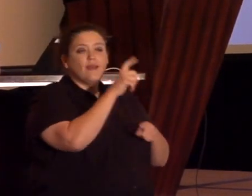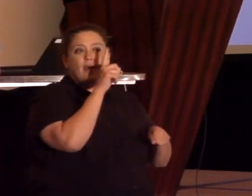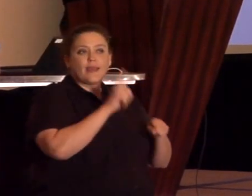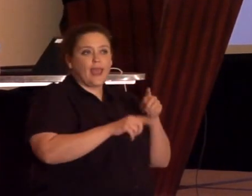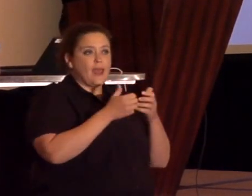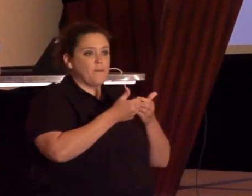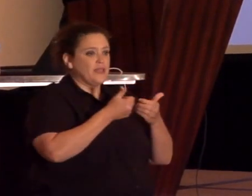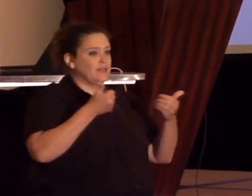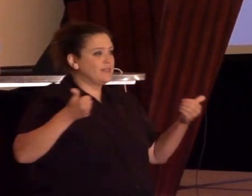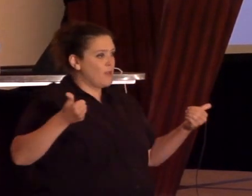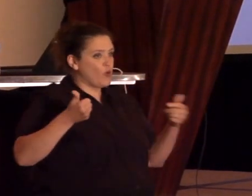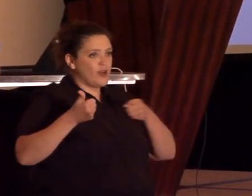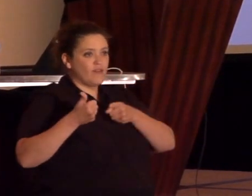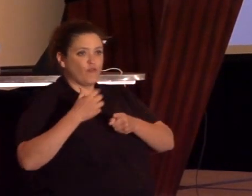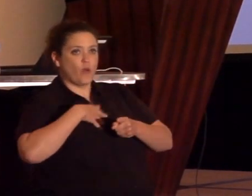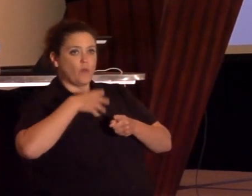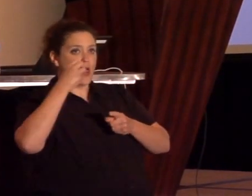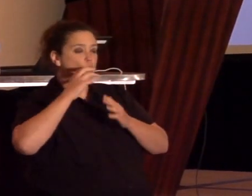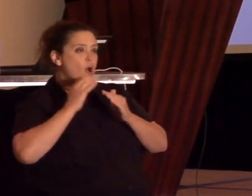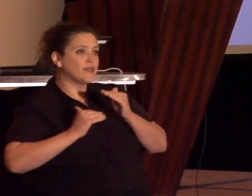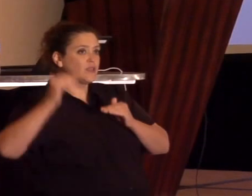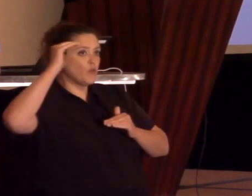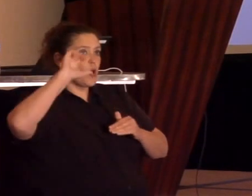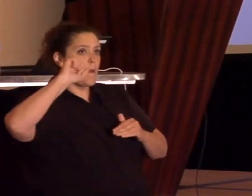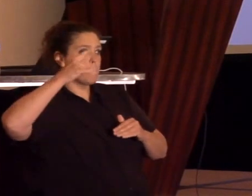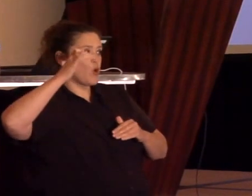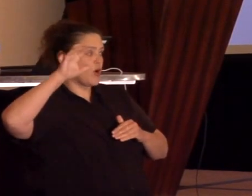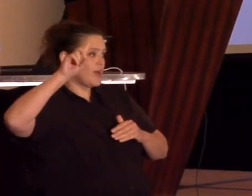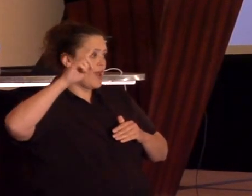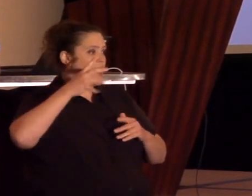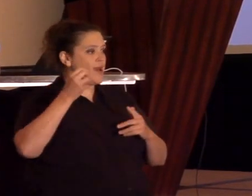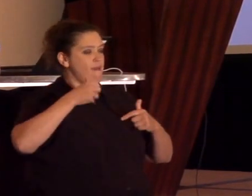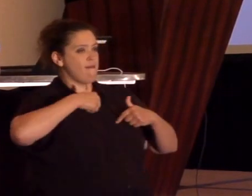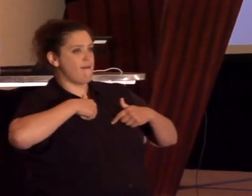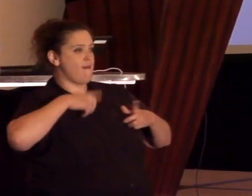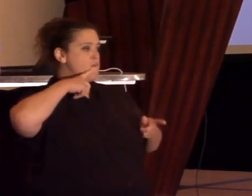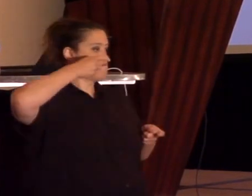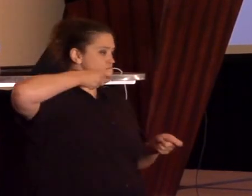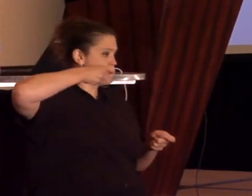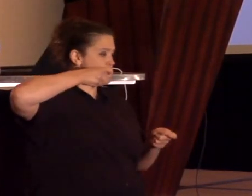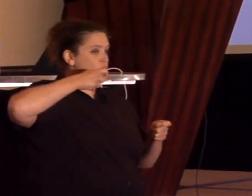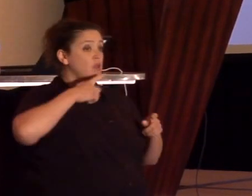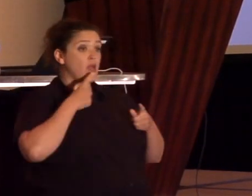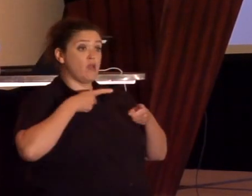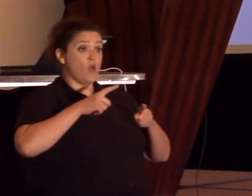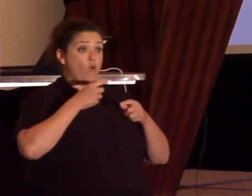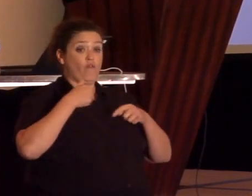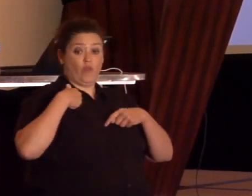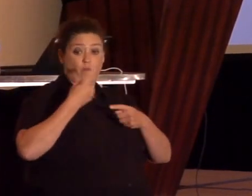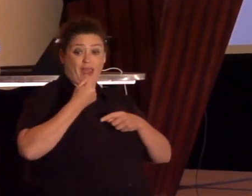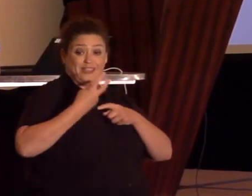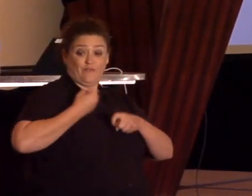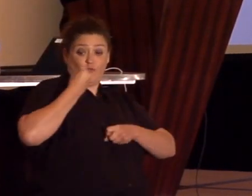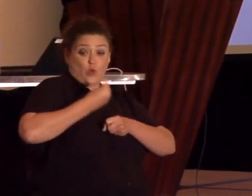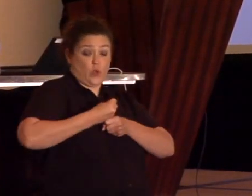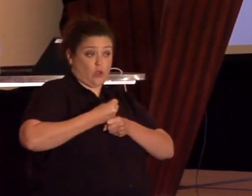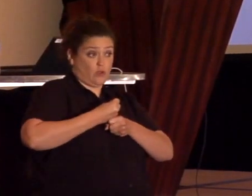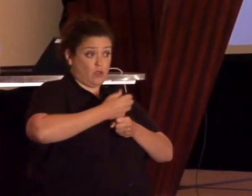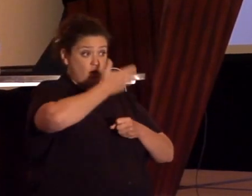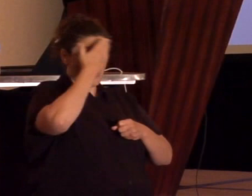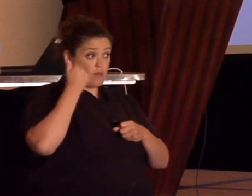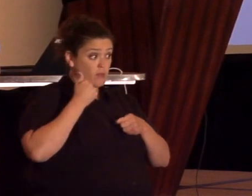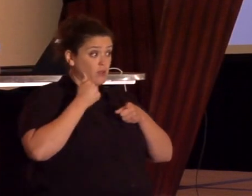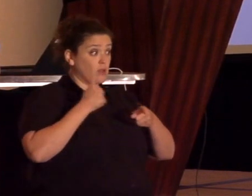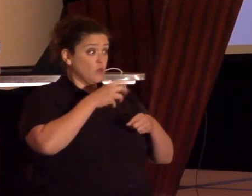legacies of white supremacy, apartheid, and patriarchy. And over the past few years, due to the scholarship